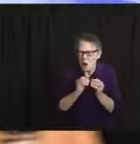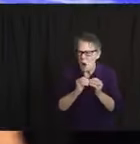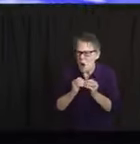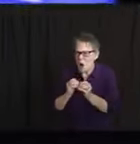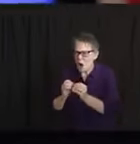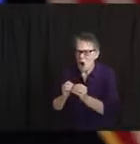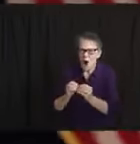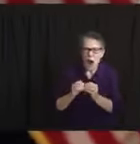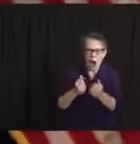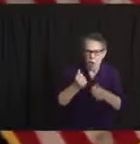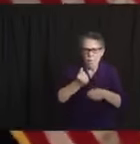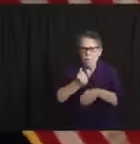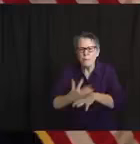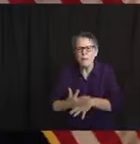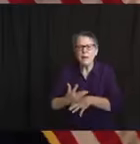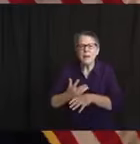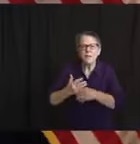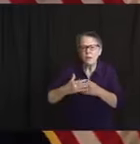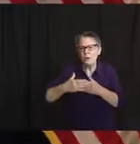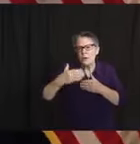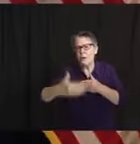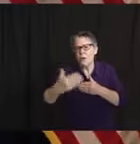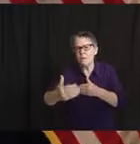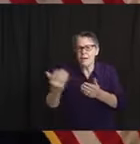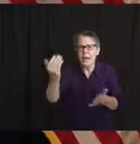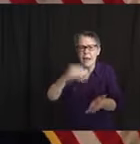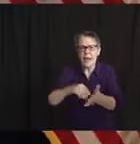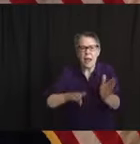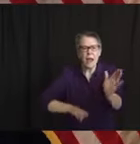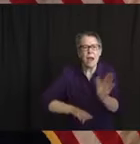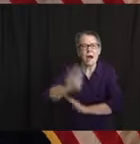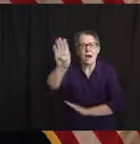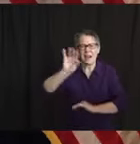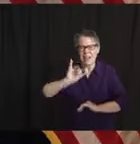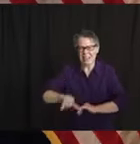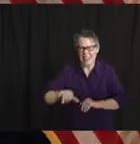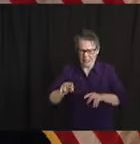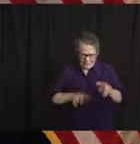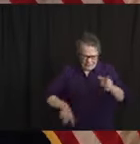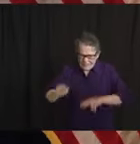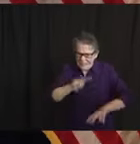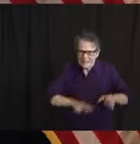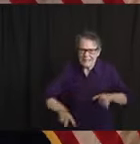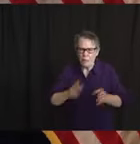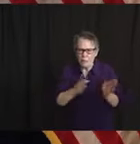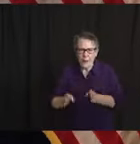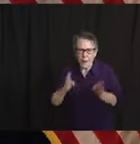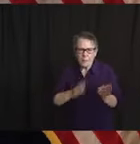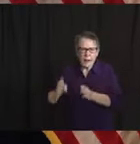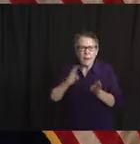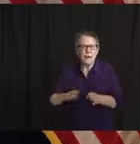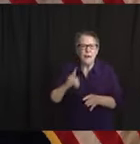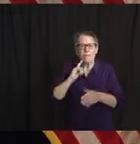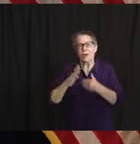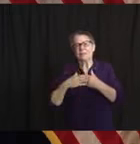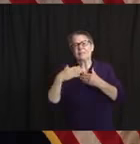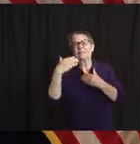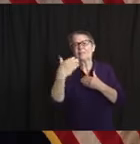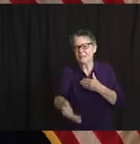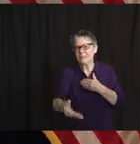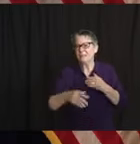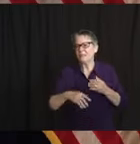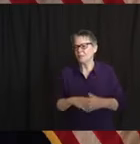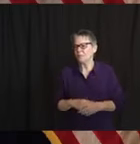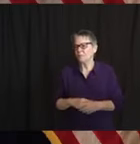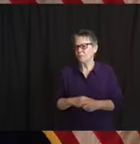resiliency, that sixth marker on the road back to recovery, a big chunk of that is addressing the racial and other inequities.